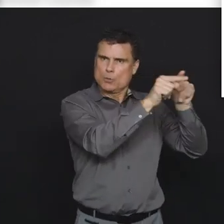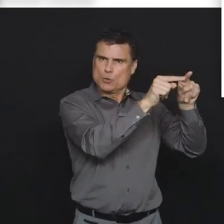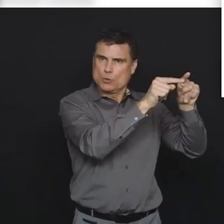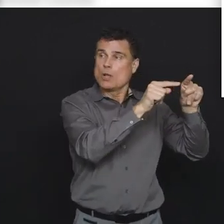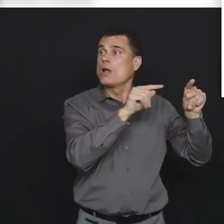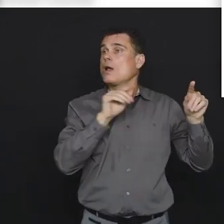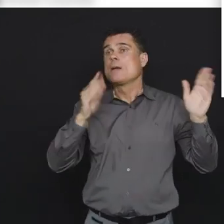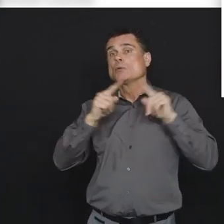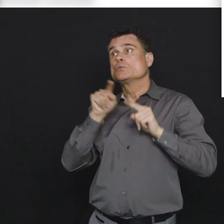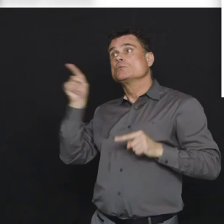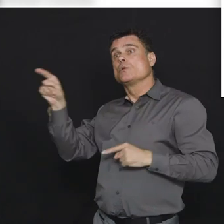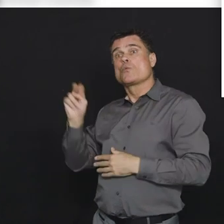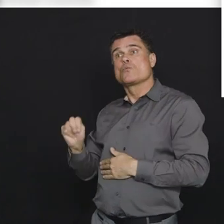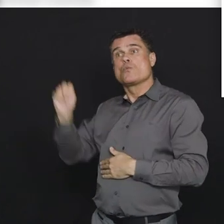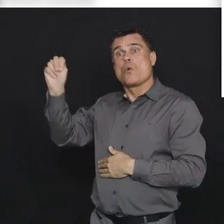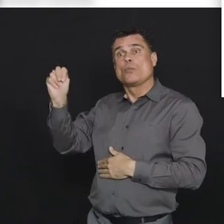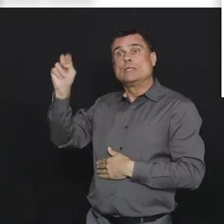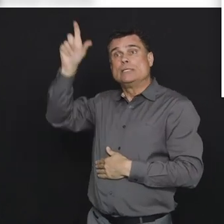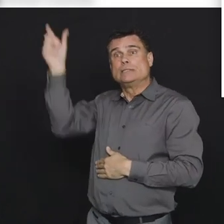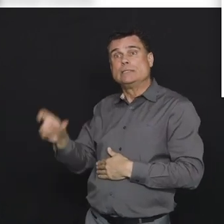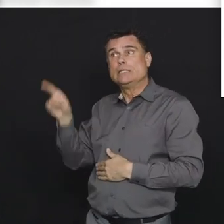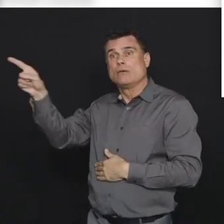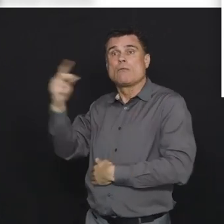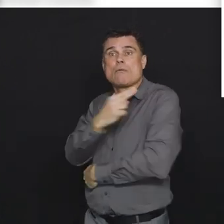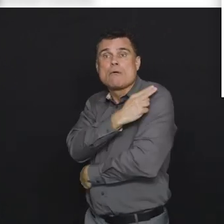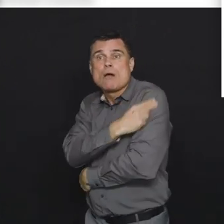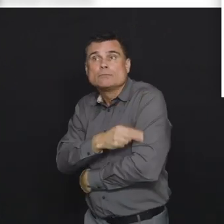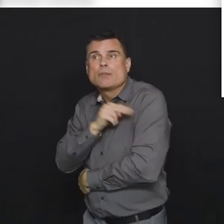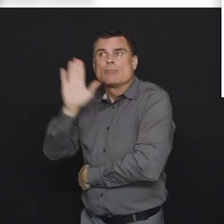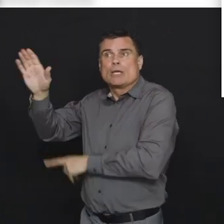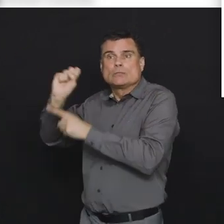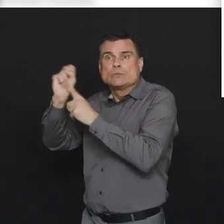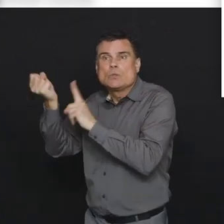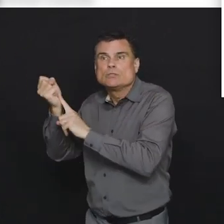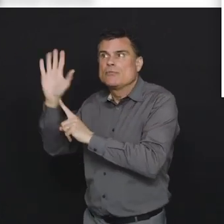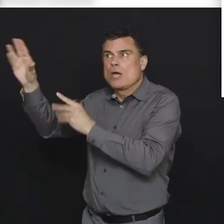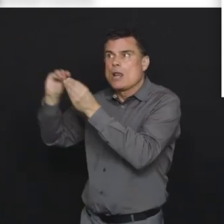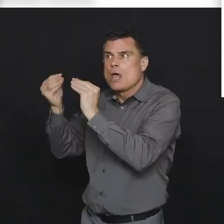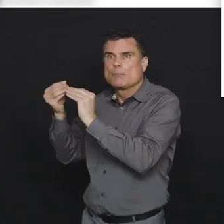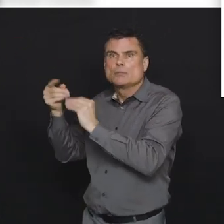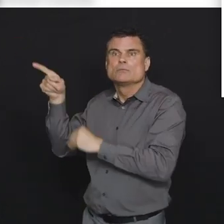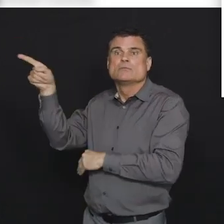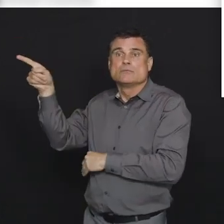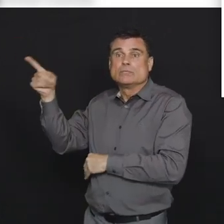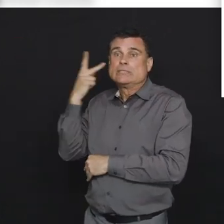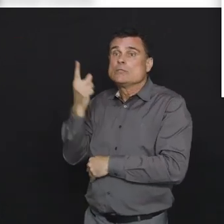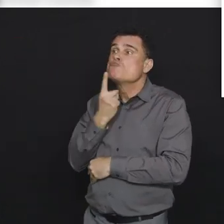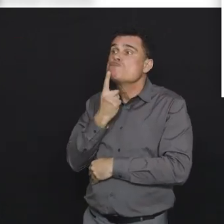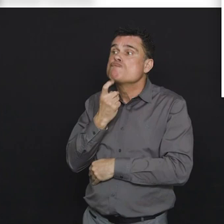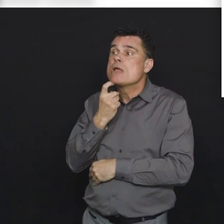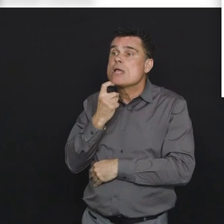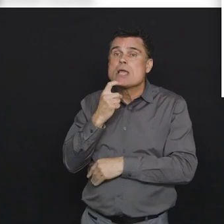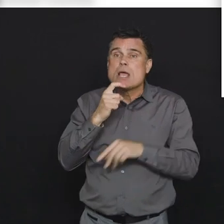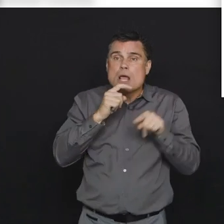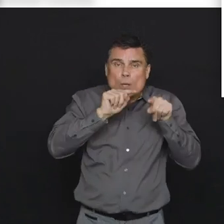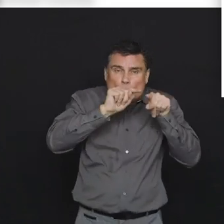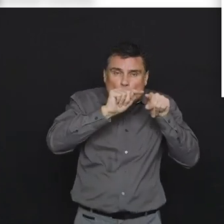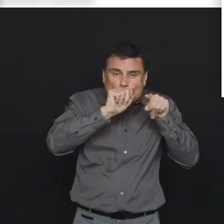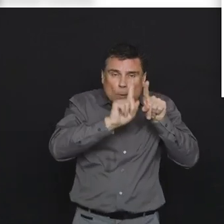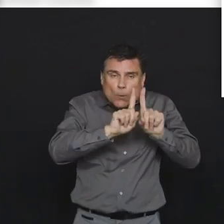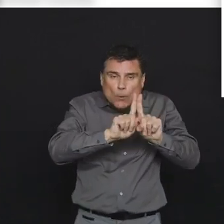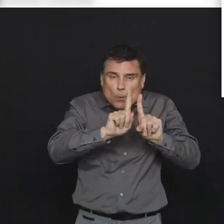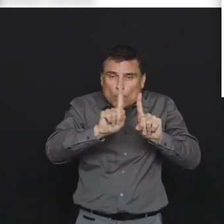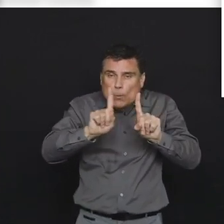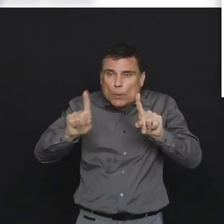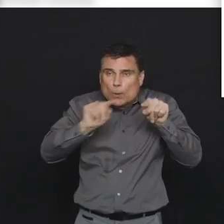overall number of patients and a Northern Italy-type epidemic based on a hospital-based scenario. And you see the different lines as they